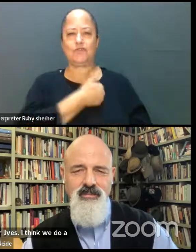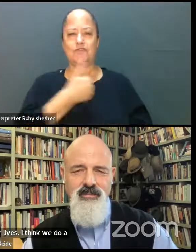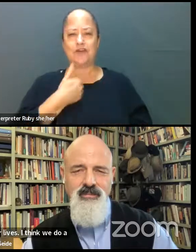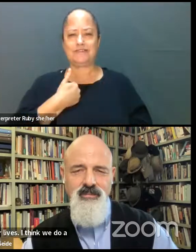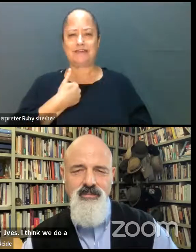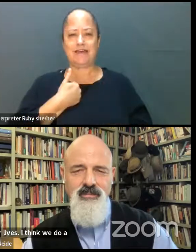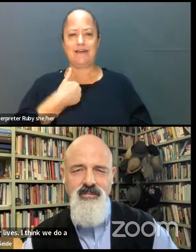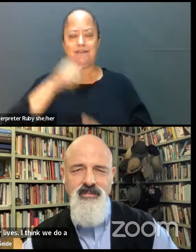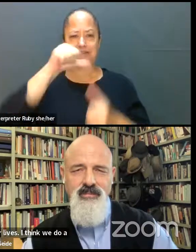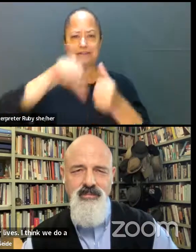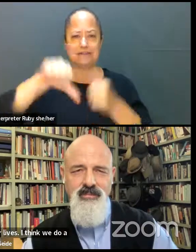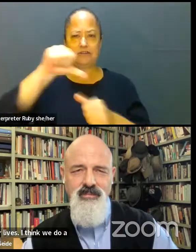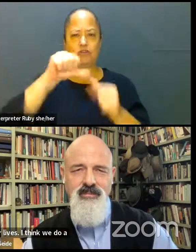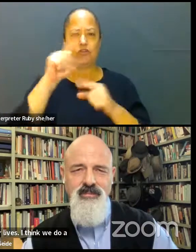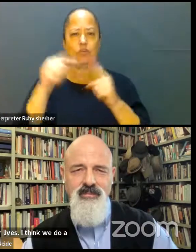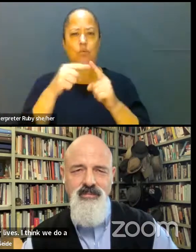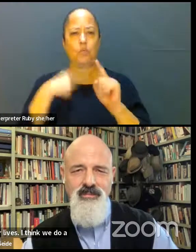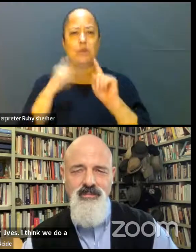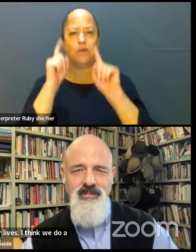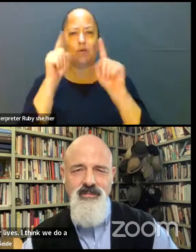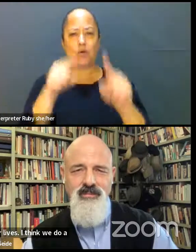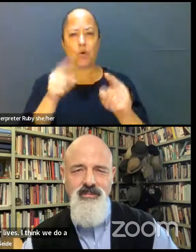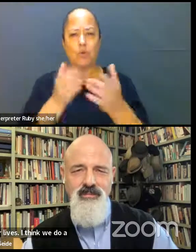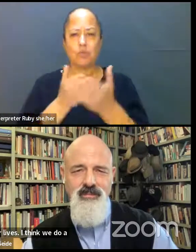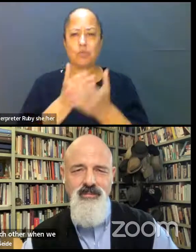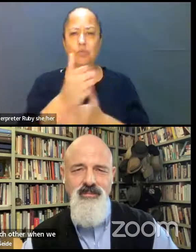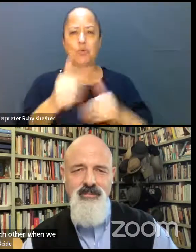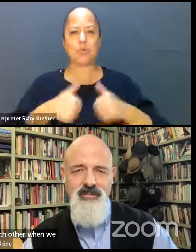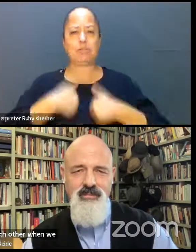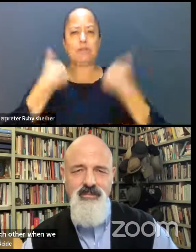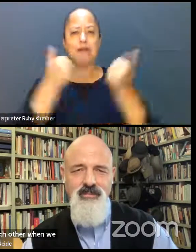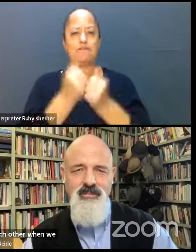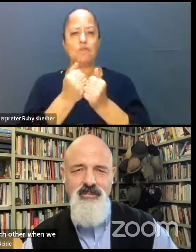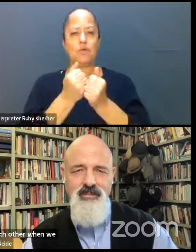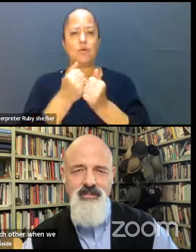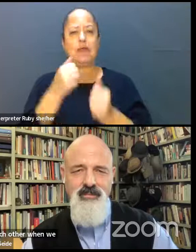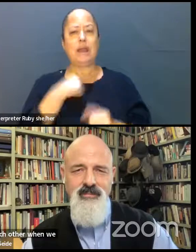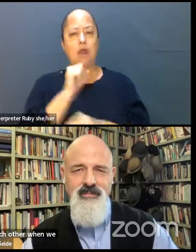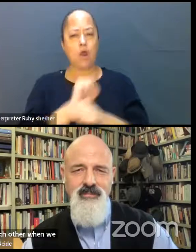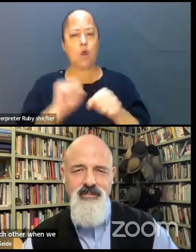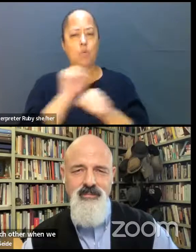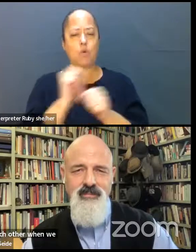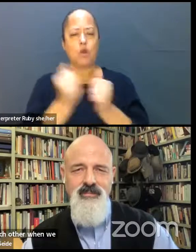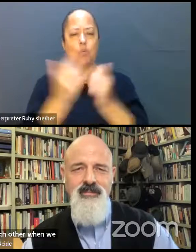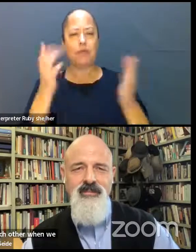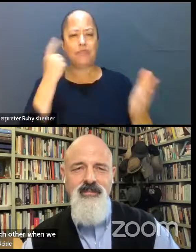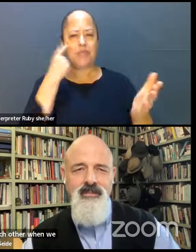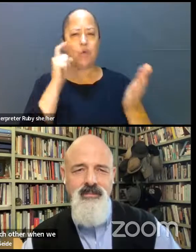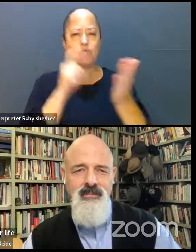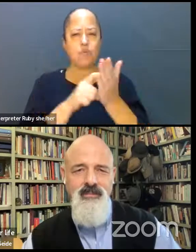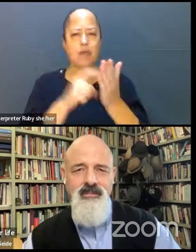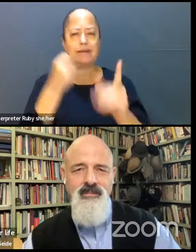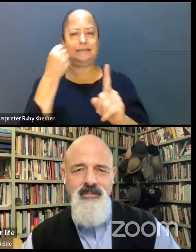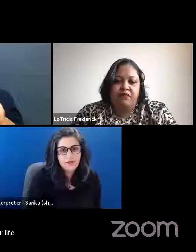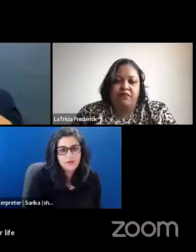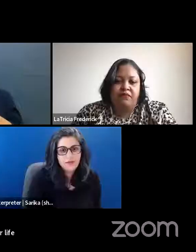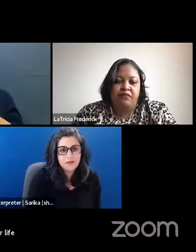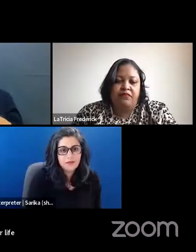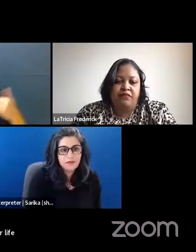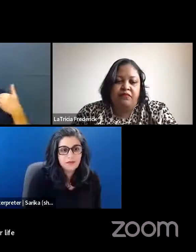when we go on through our life and our work without recognizing the impact that this has on us.